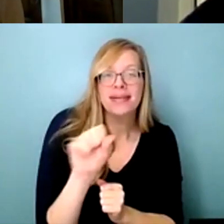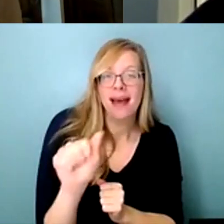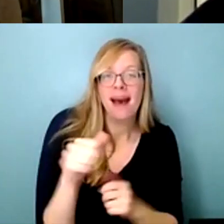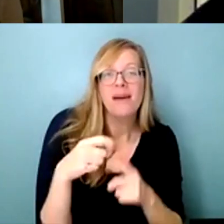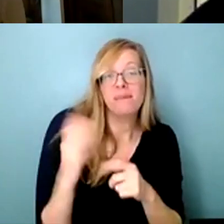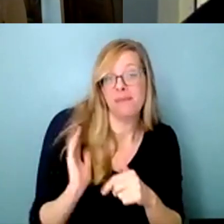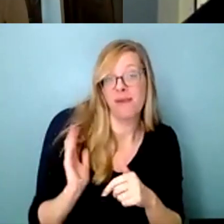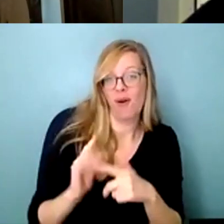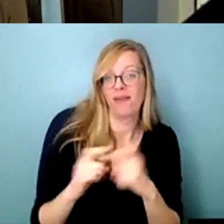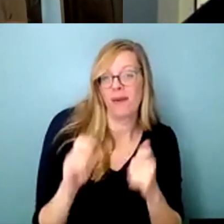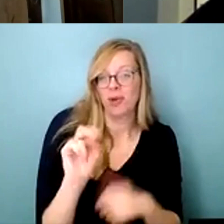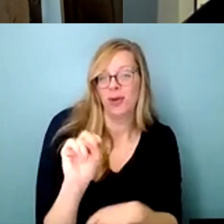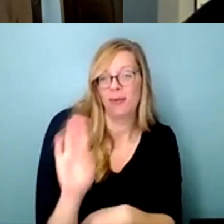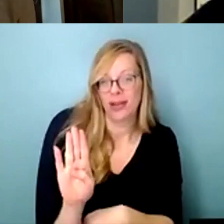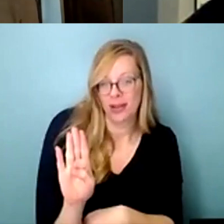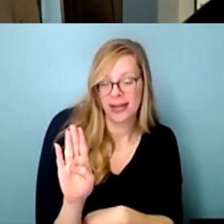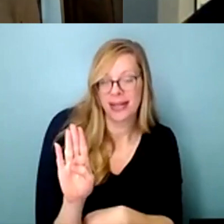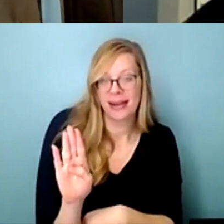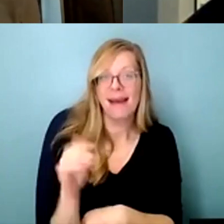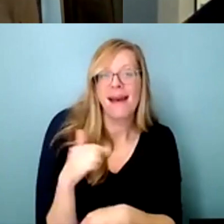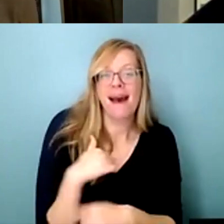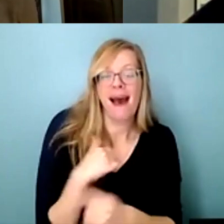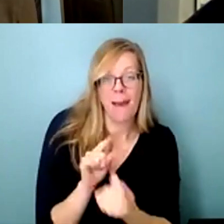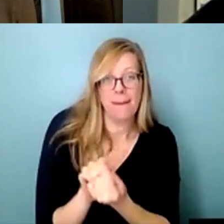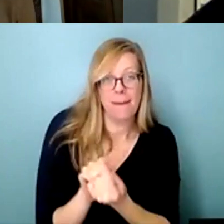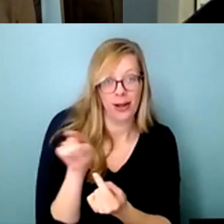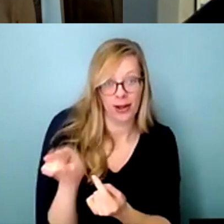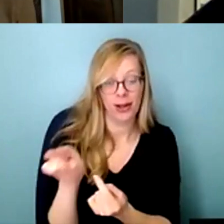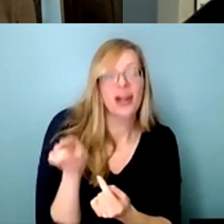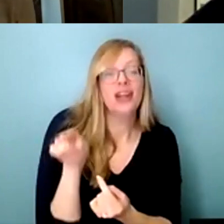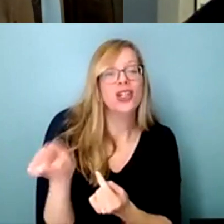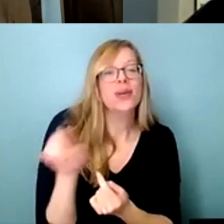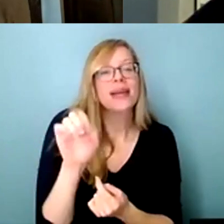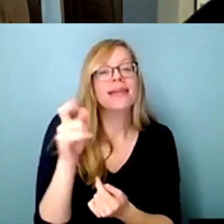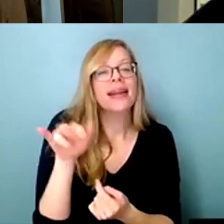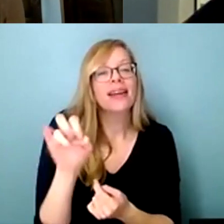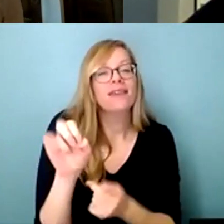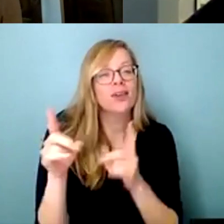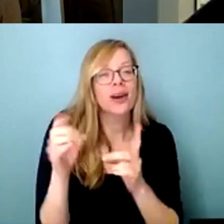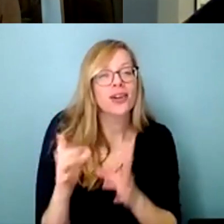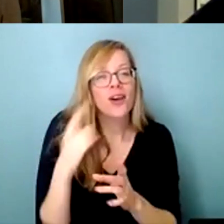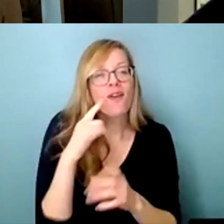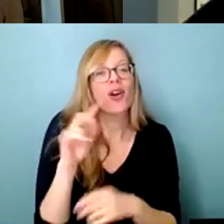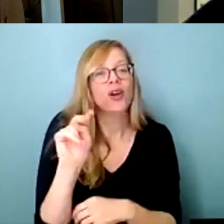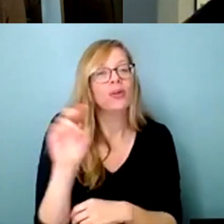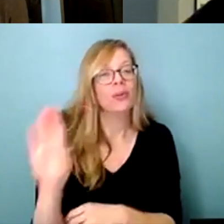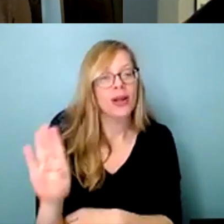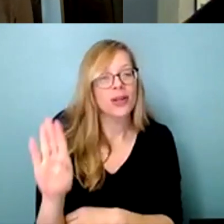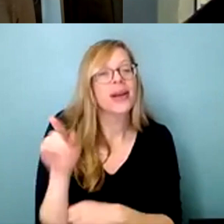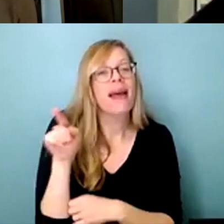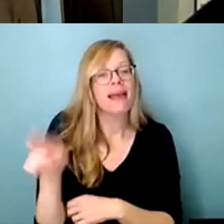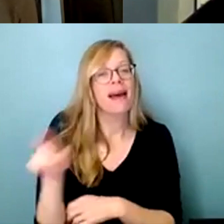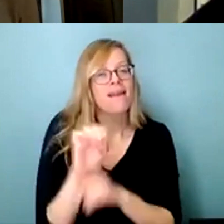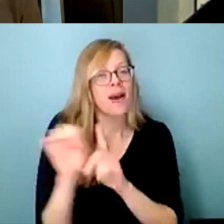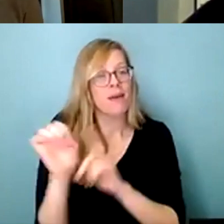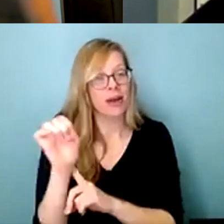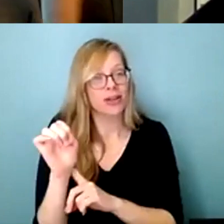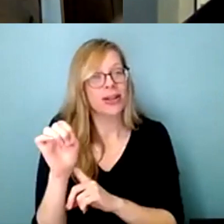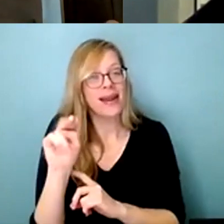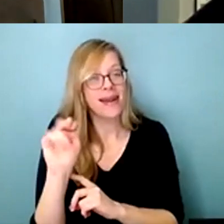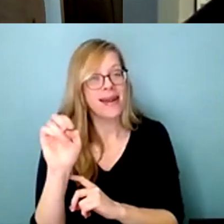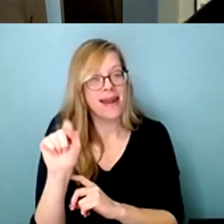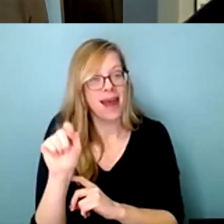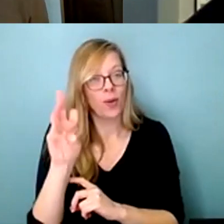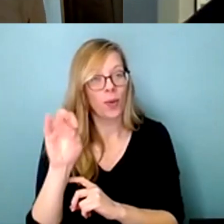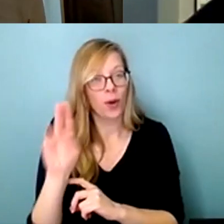and uh she i met her when she was serving as the executive director for the new brunswick environmental network uh and resa your